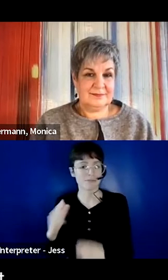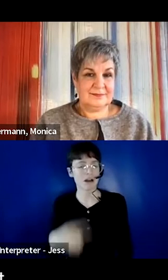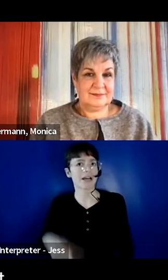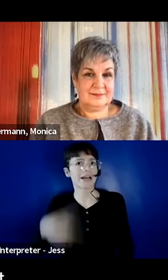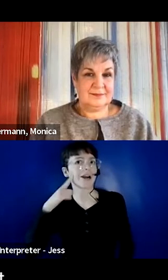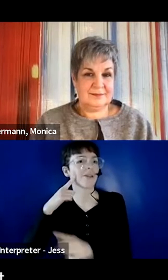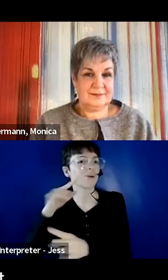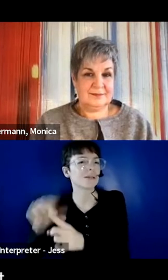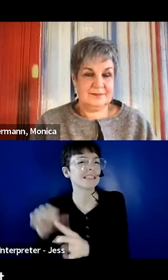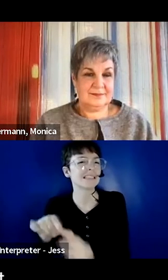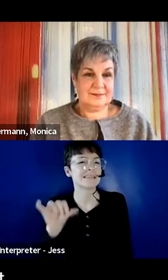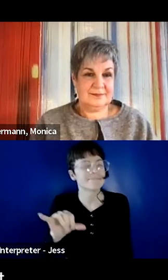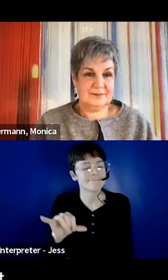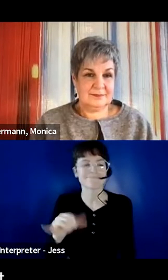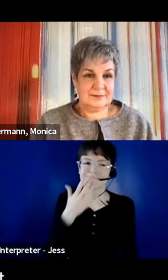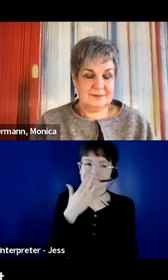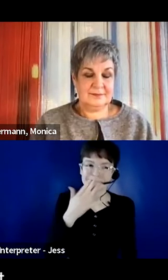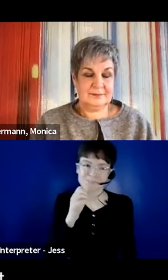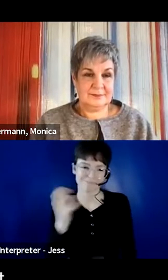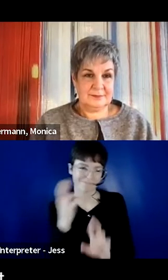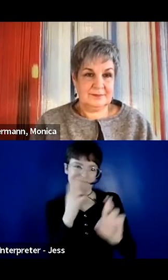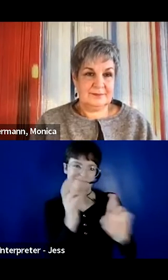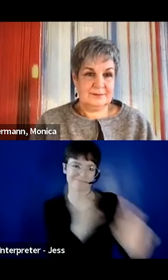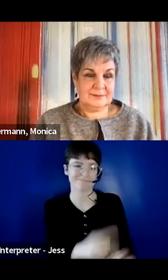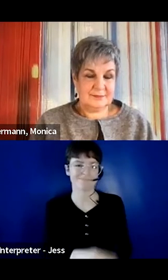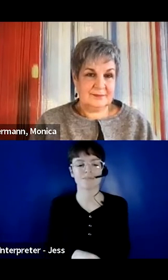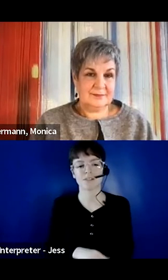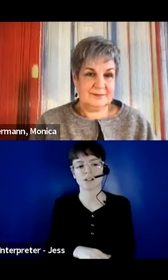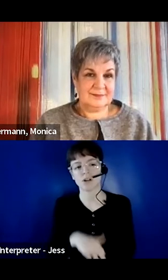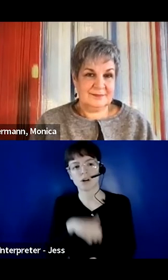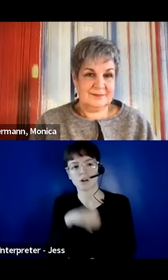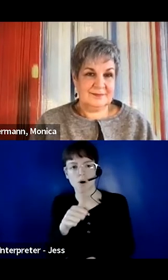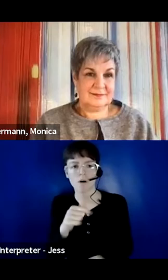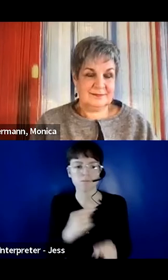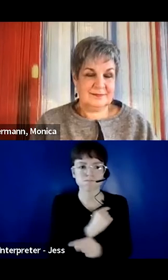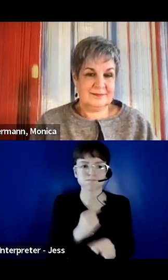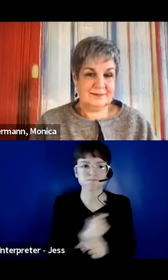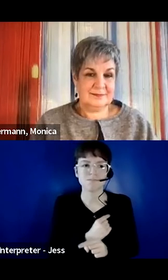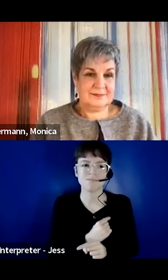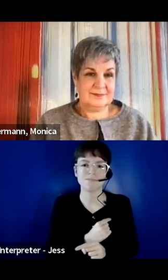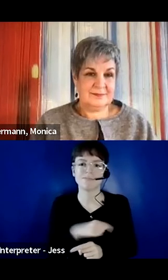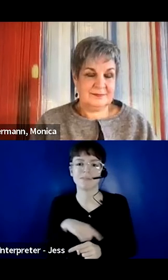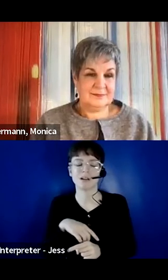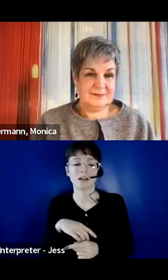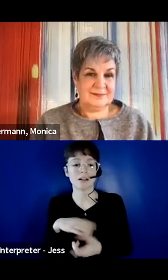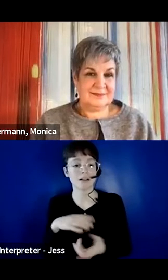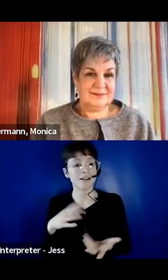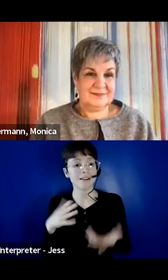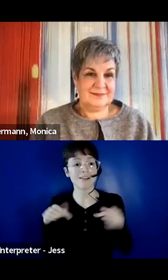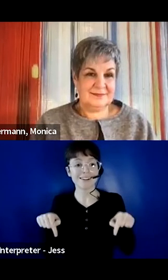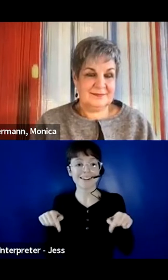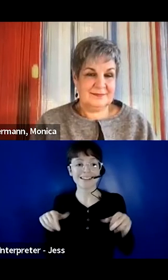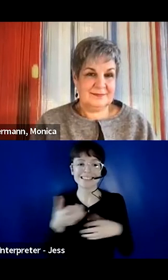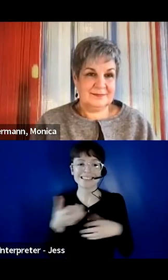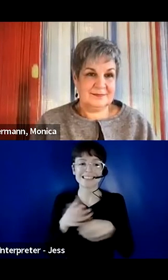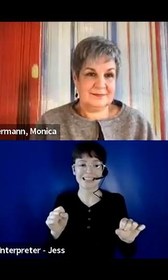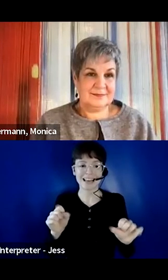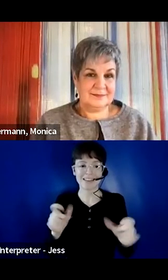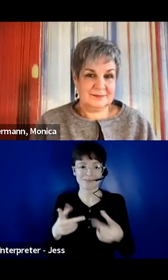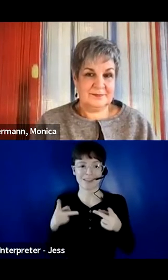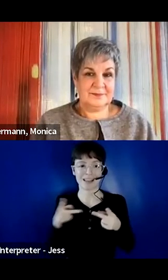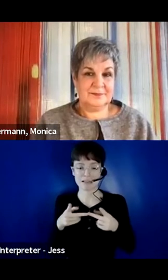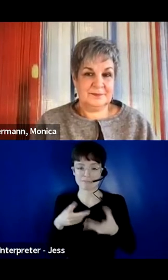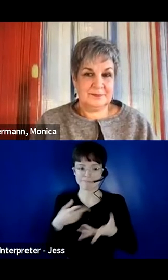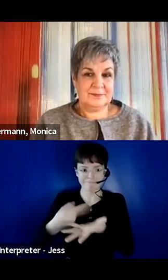from a place of respect and understanding that there's a safe place for dialogue around that. And I